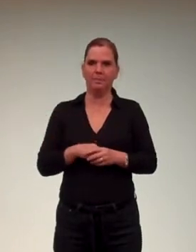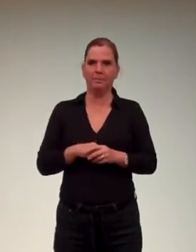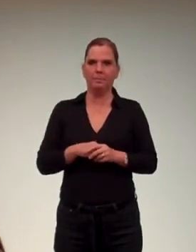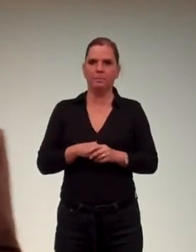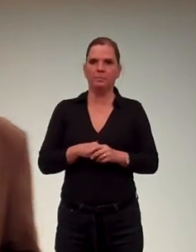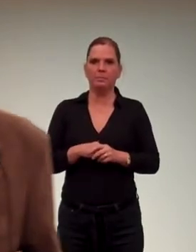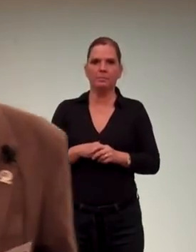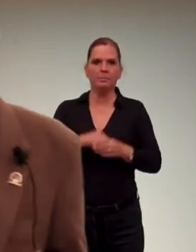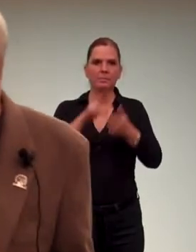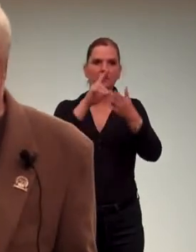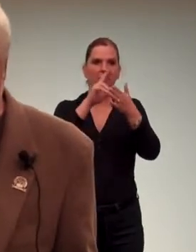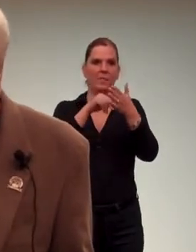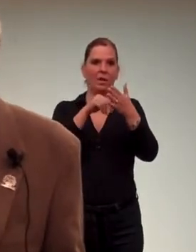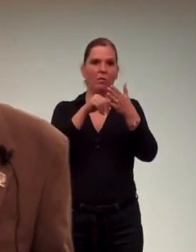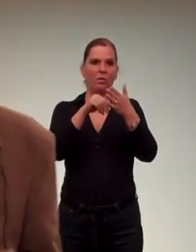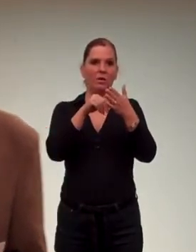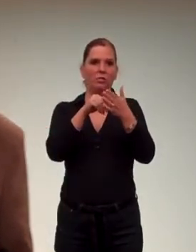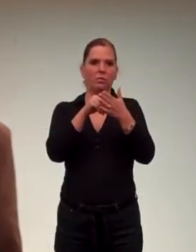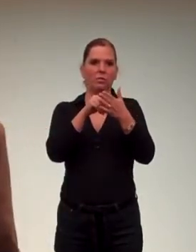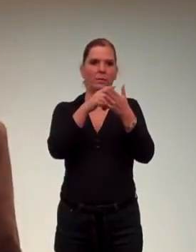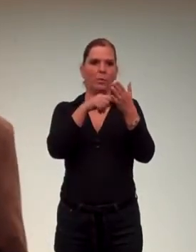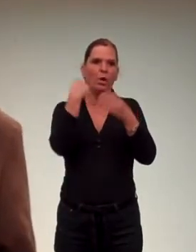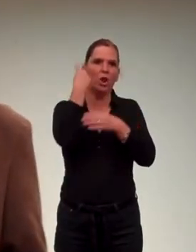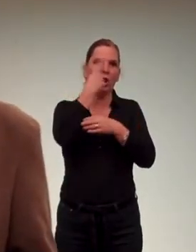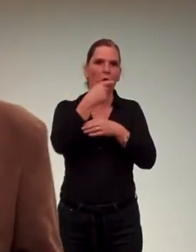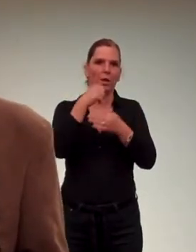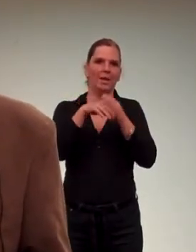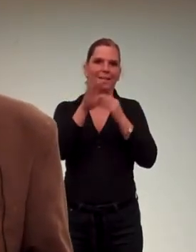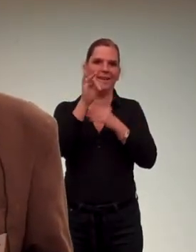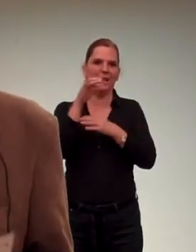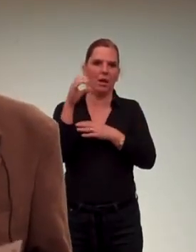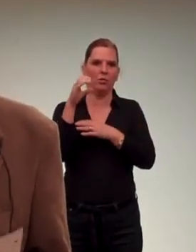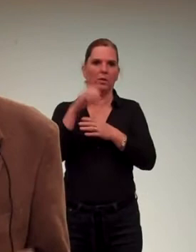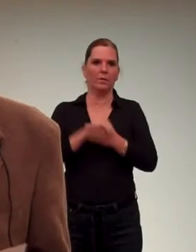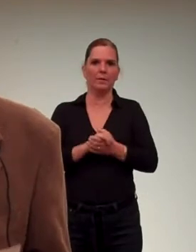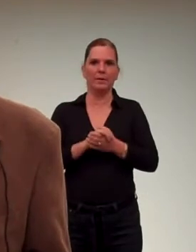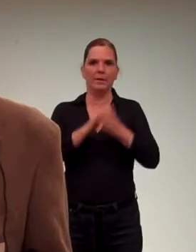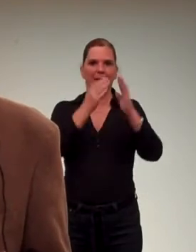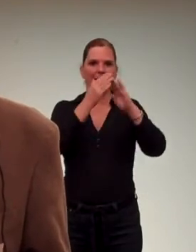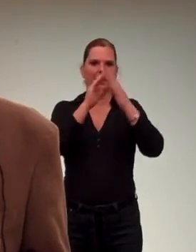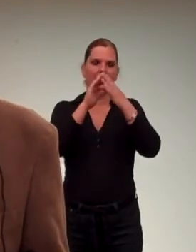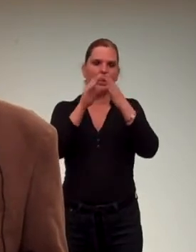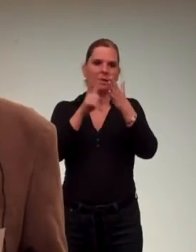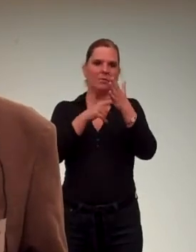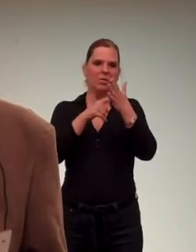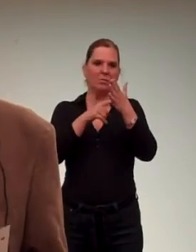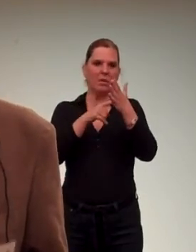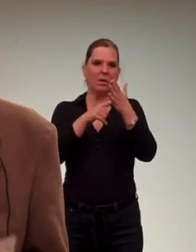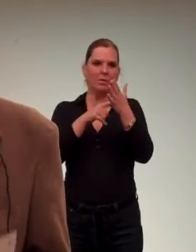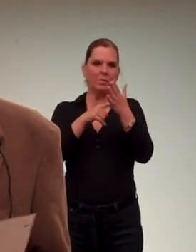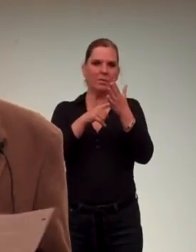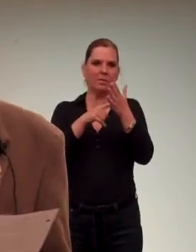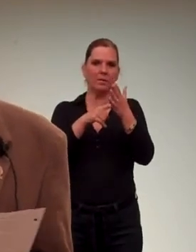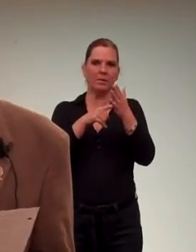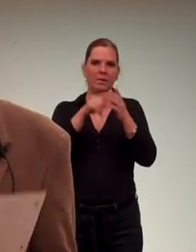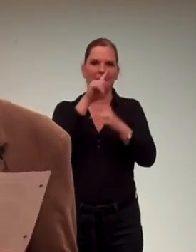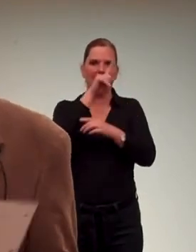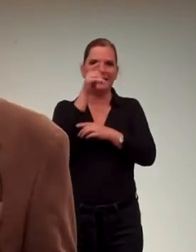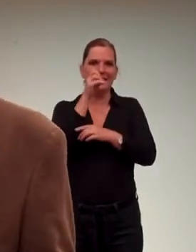Now, we'll read you the description of wheeling in 1800. The town, sometimes referred to as